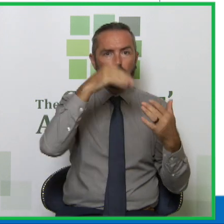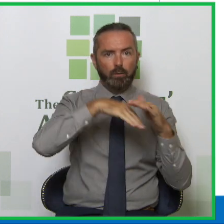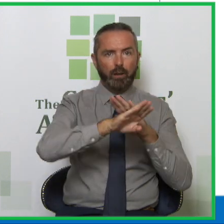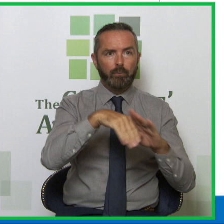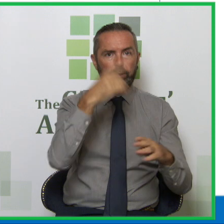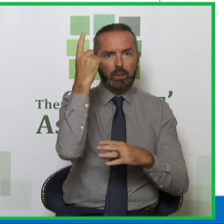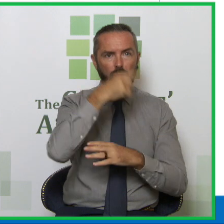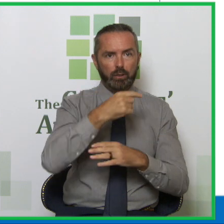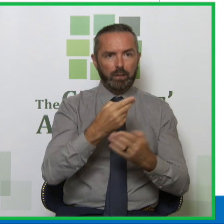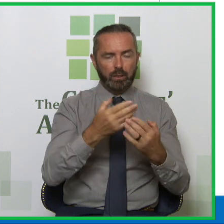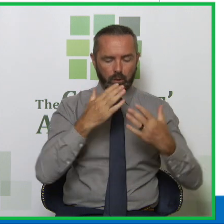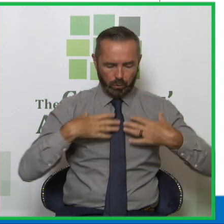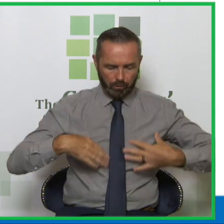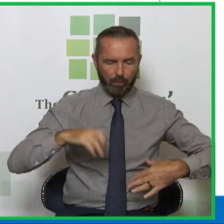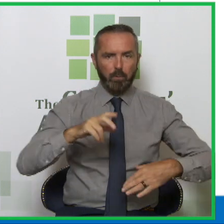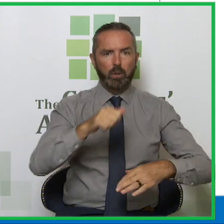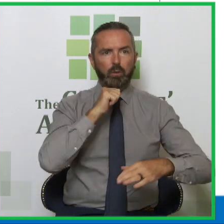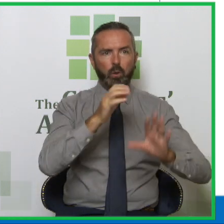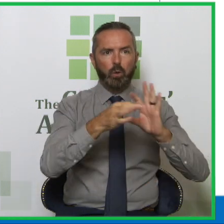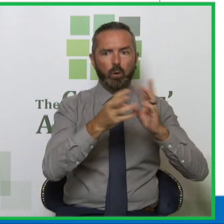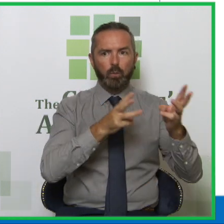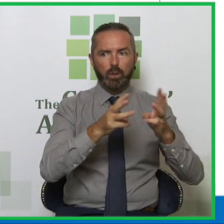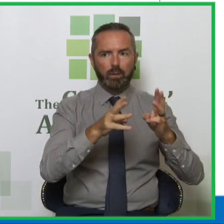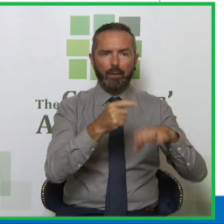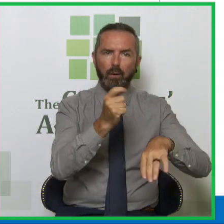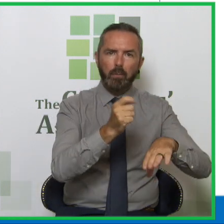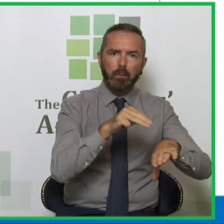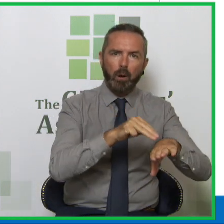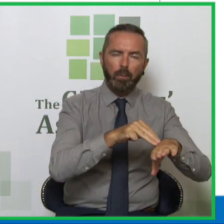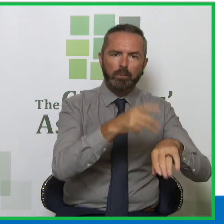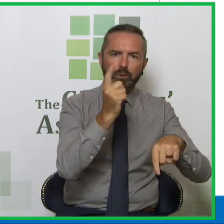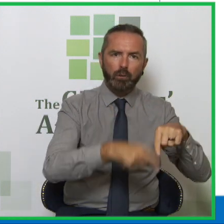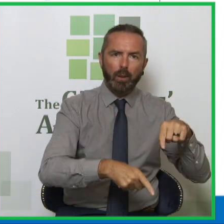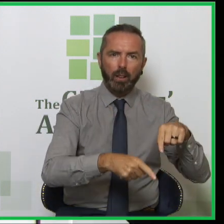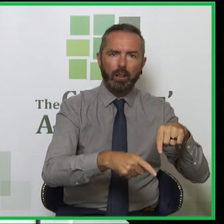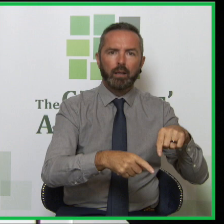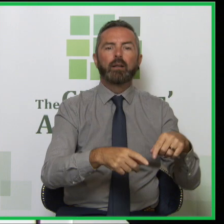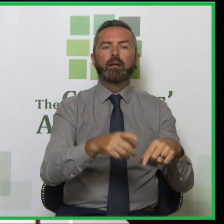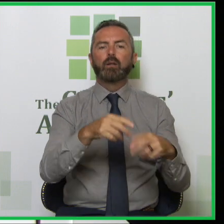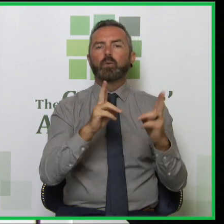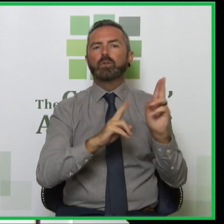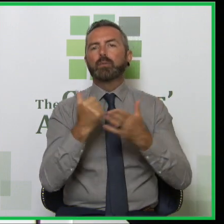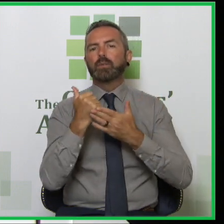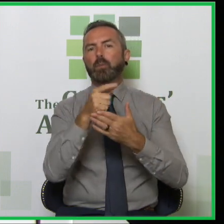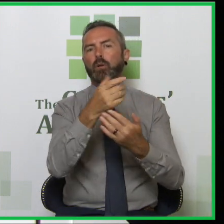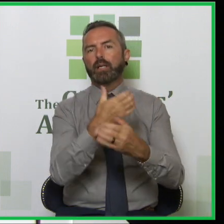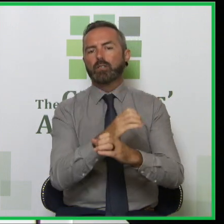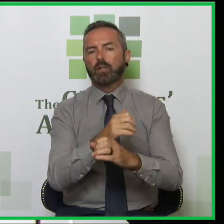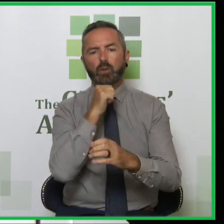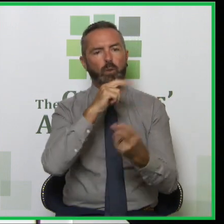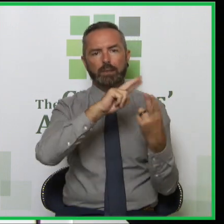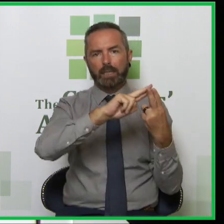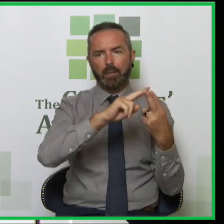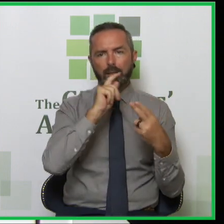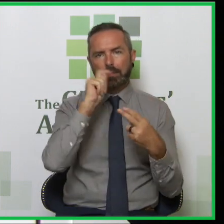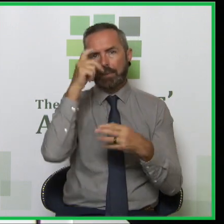done. You're in trouble. You should be. They should be supporting that child. Trauma informed schools. No stigma informing the